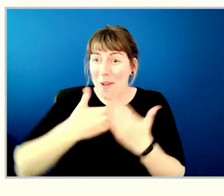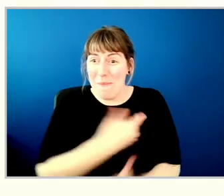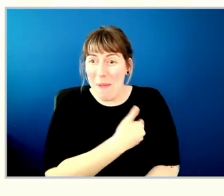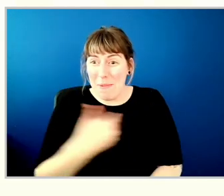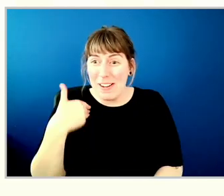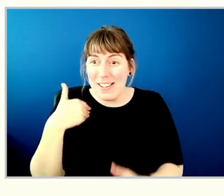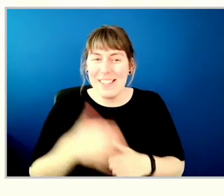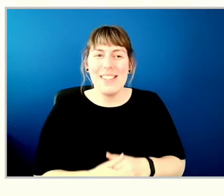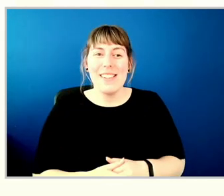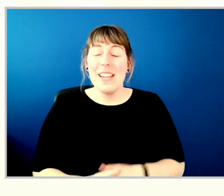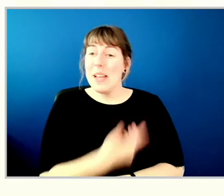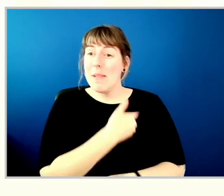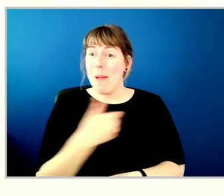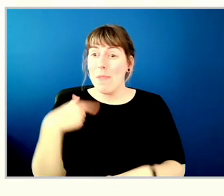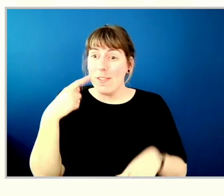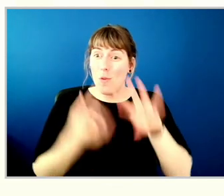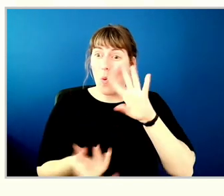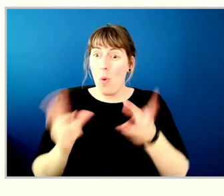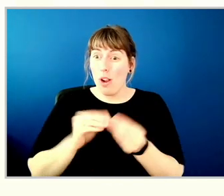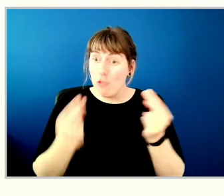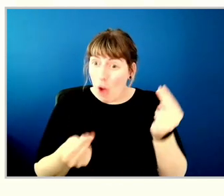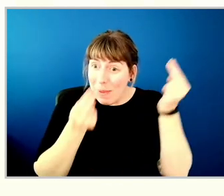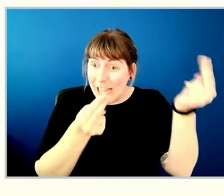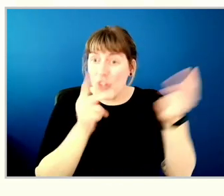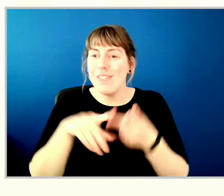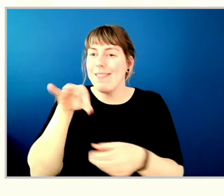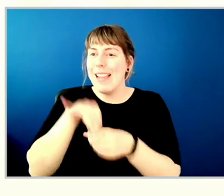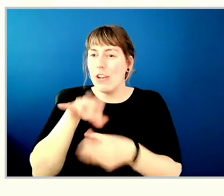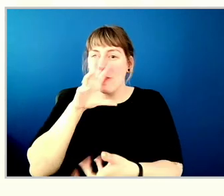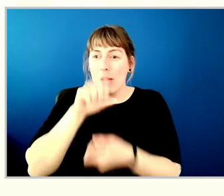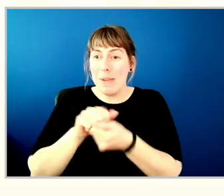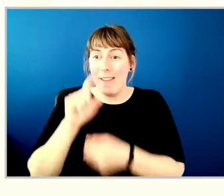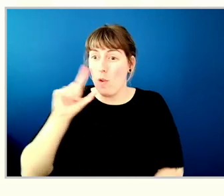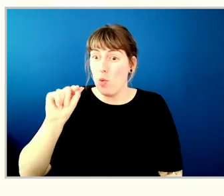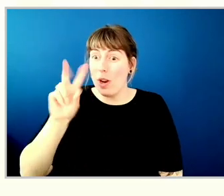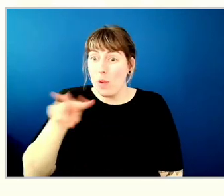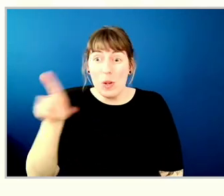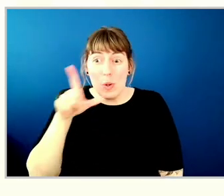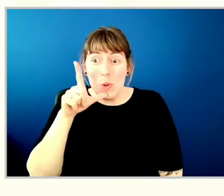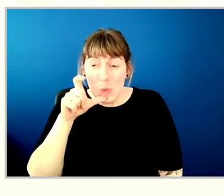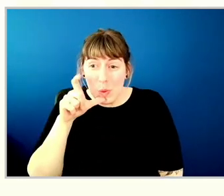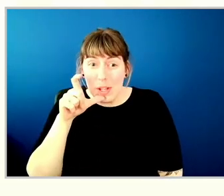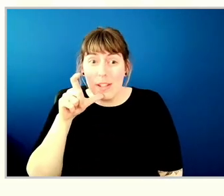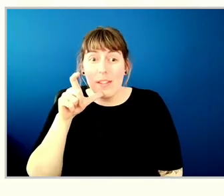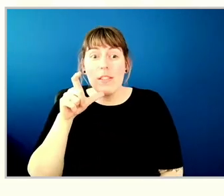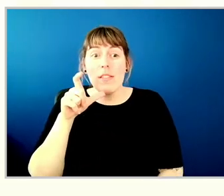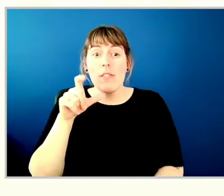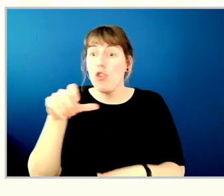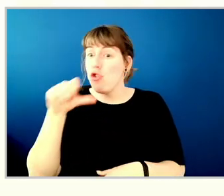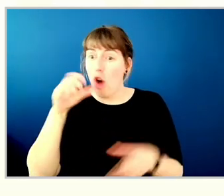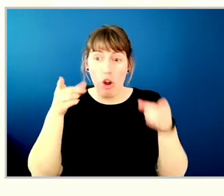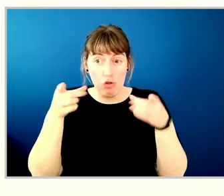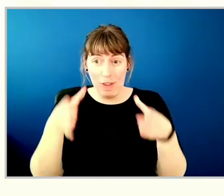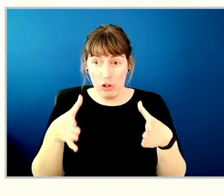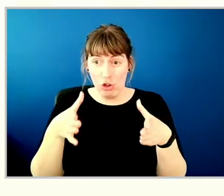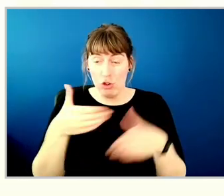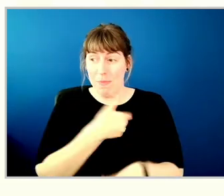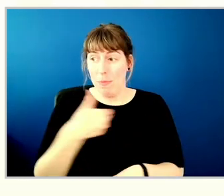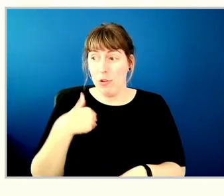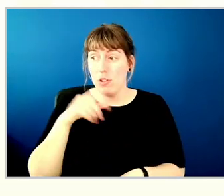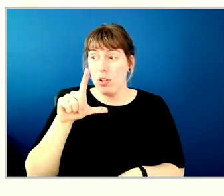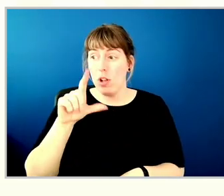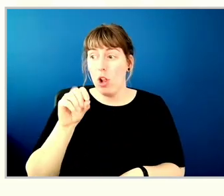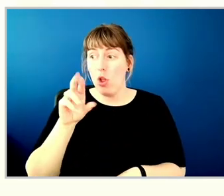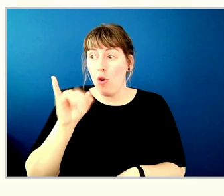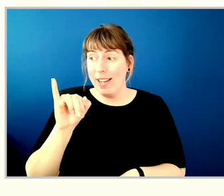members of the Nominations and Elections Committee for 2022 are the following non-director members, Lori Charvet,